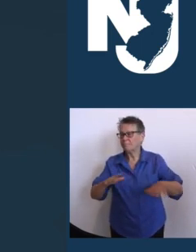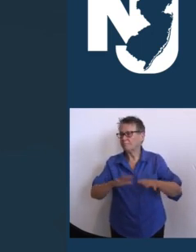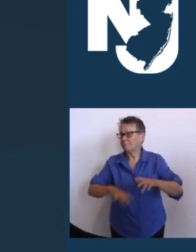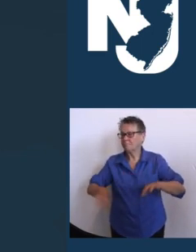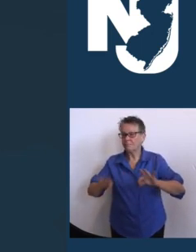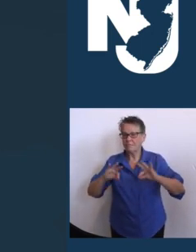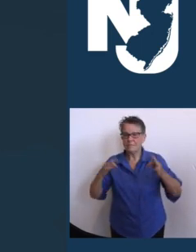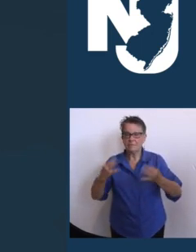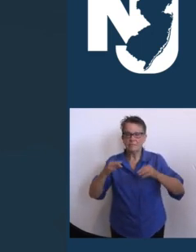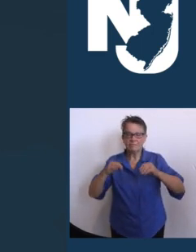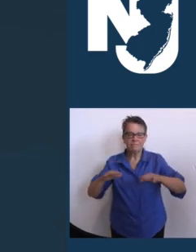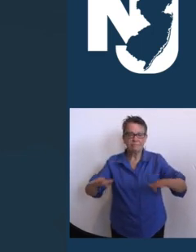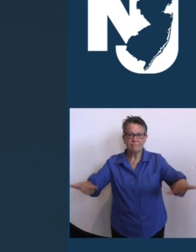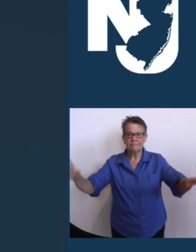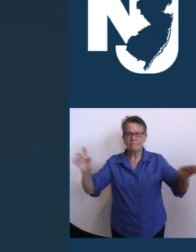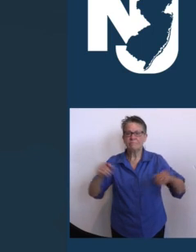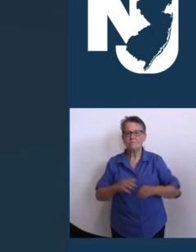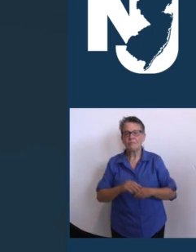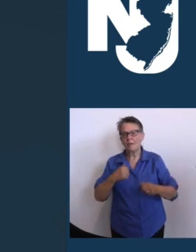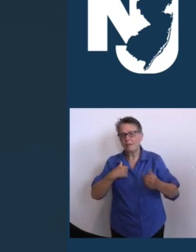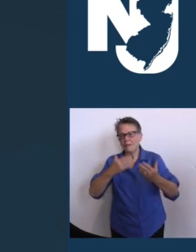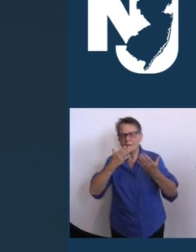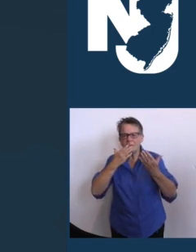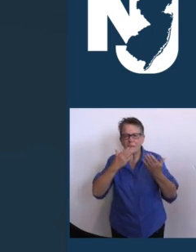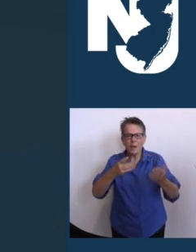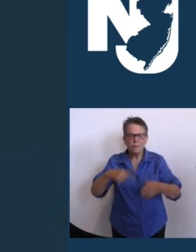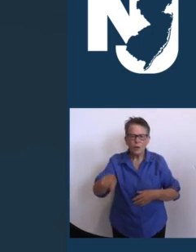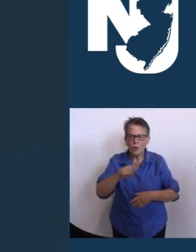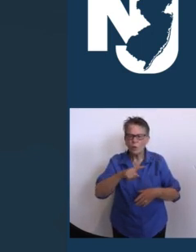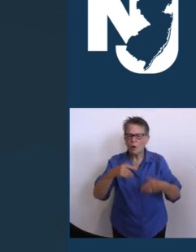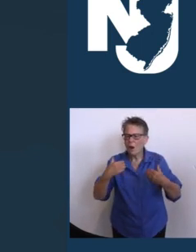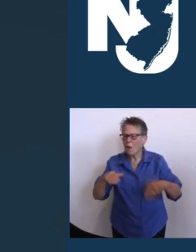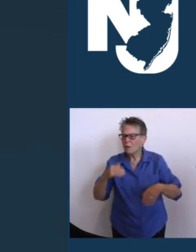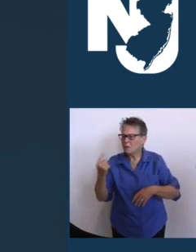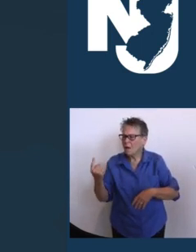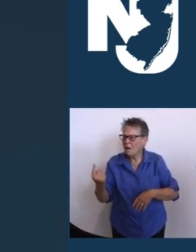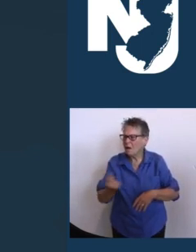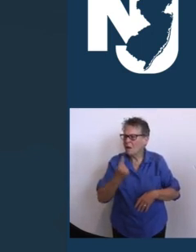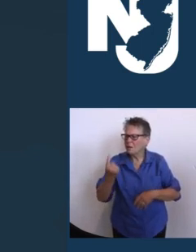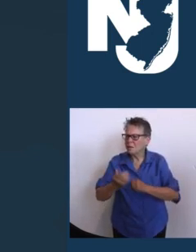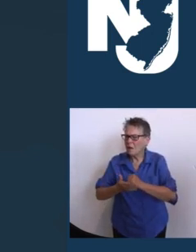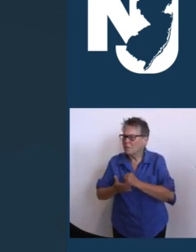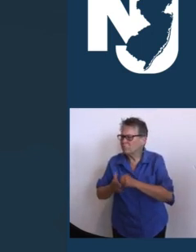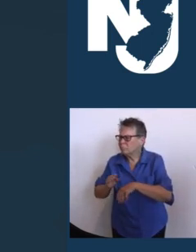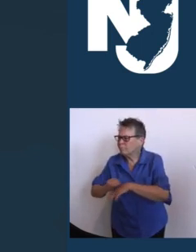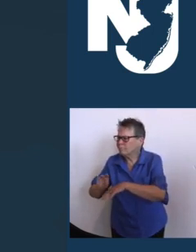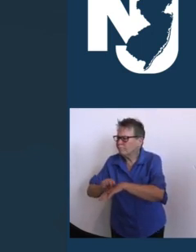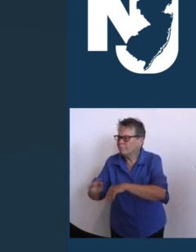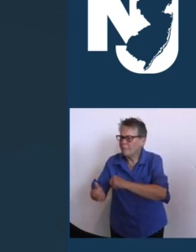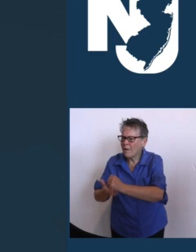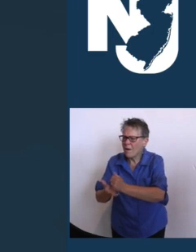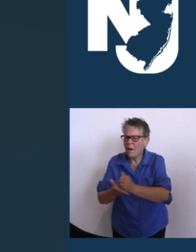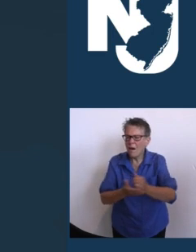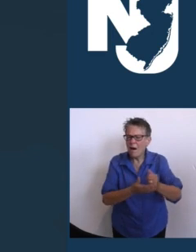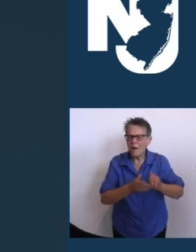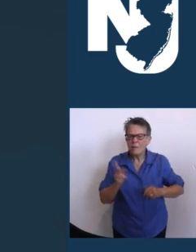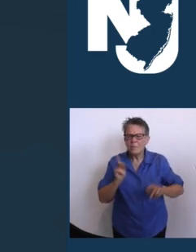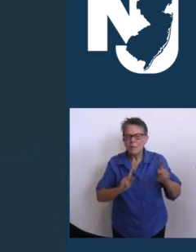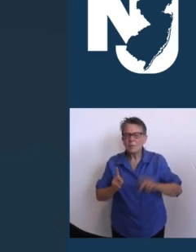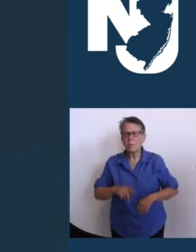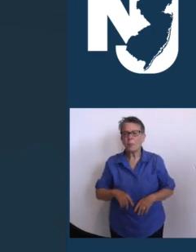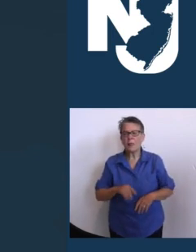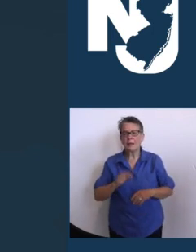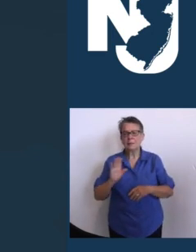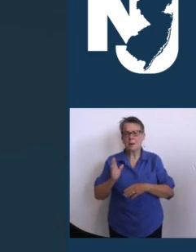grateful for all Richard did to help others, whether it be in business or in life. And I know Roz misses him, as she and I spoke,